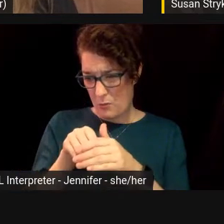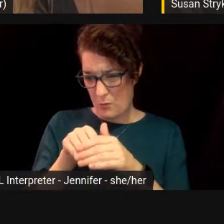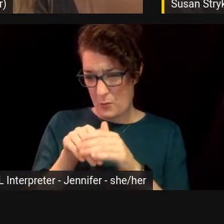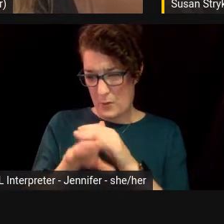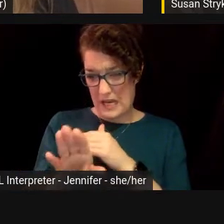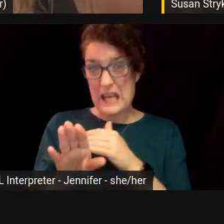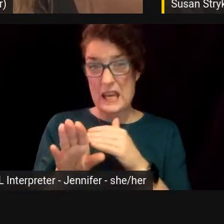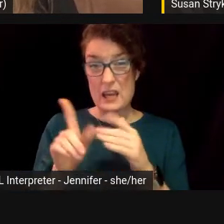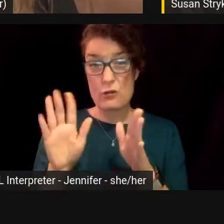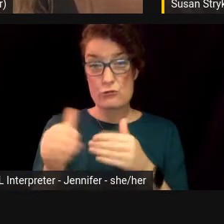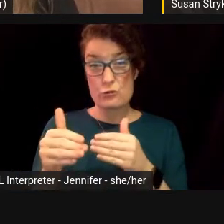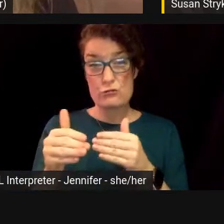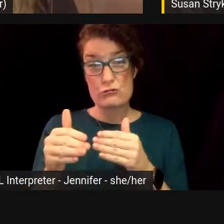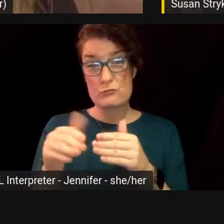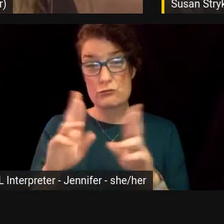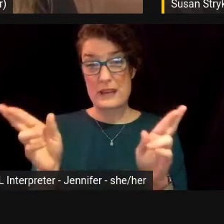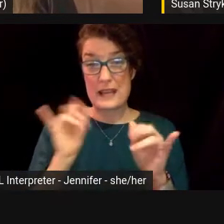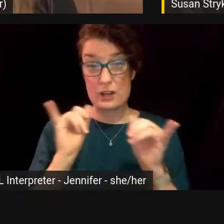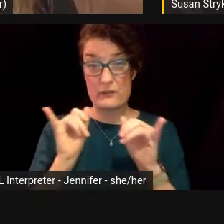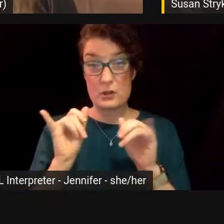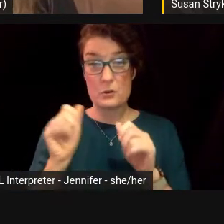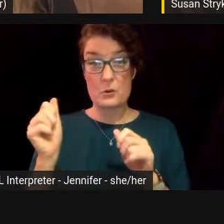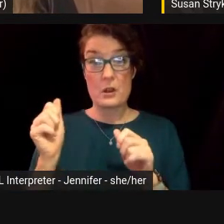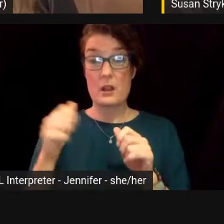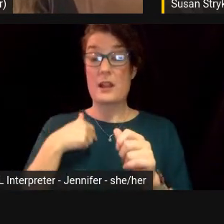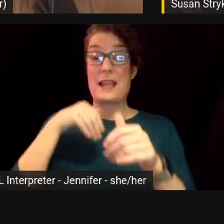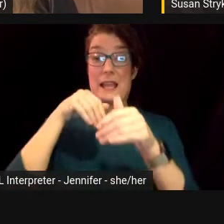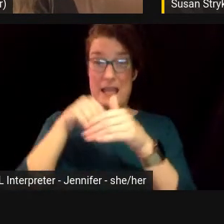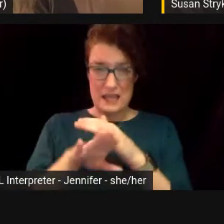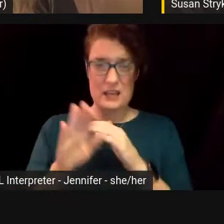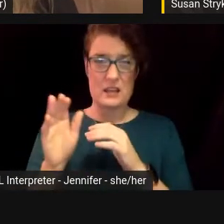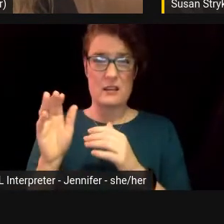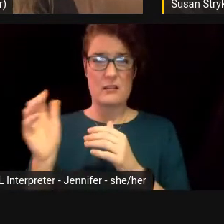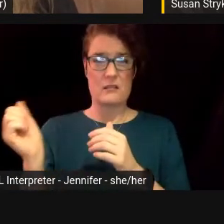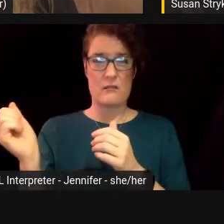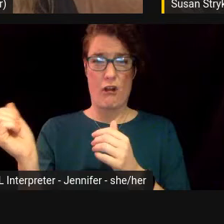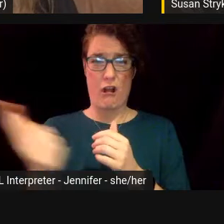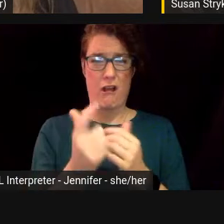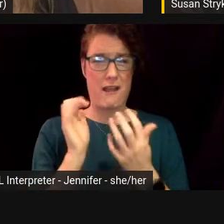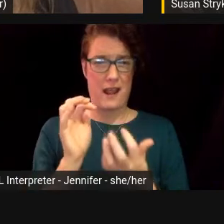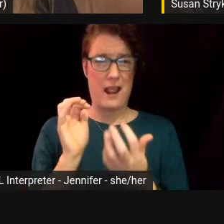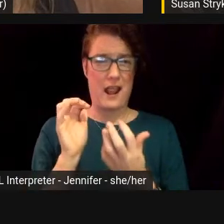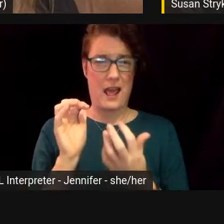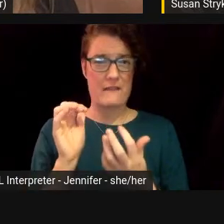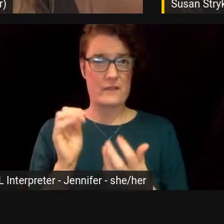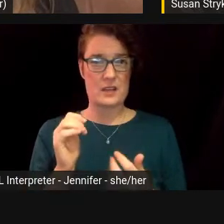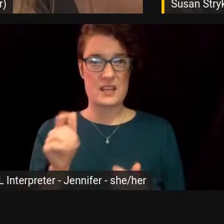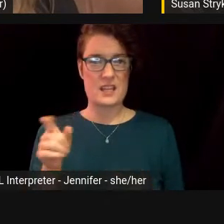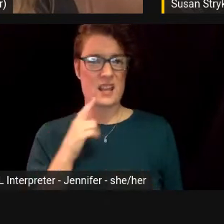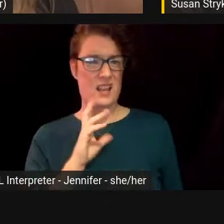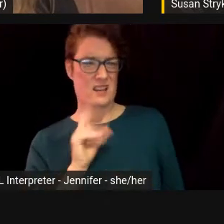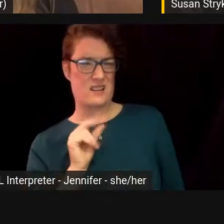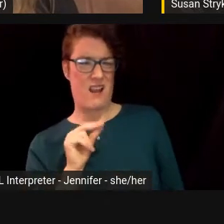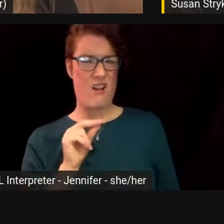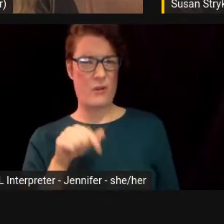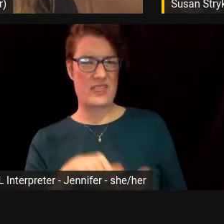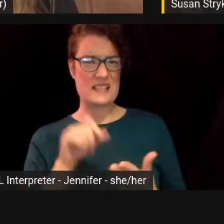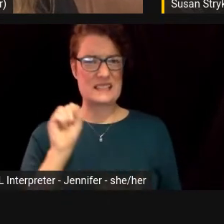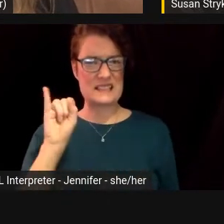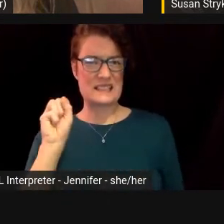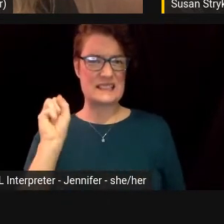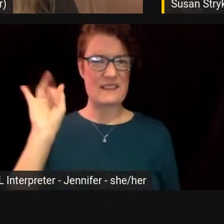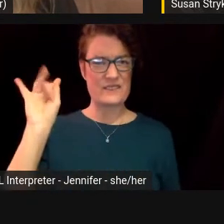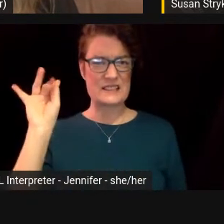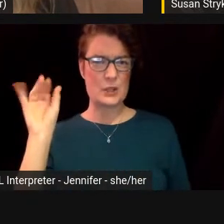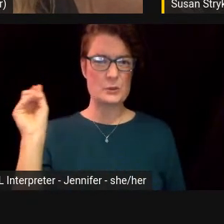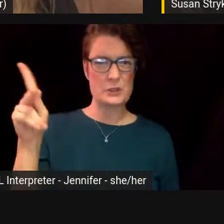room to interview and, um, everyone in the room started laughing, right? And then people would be like, what? No, this is San Francisco. It's